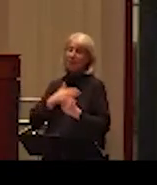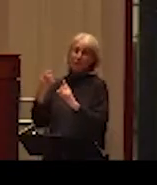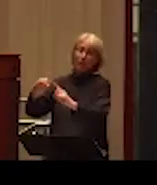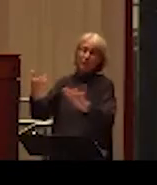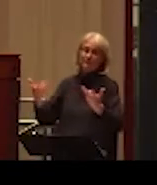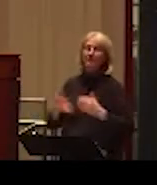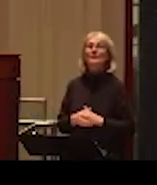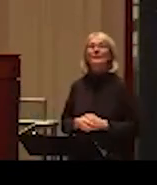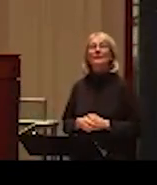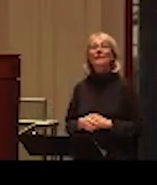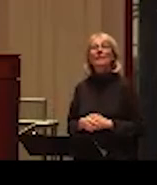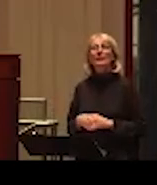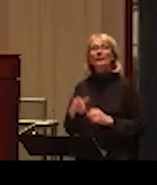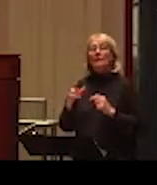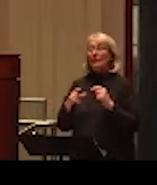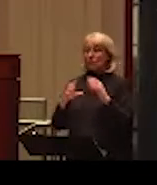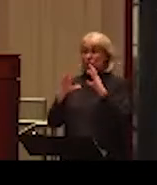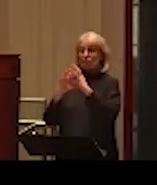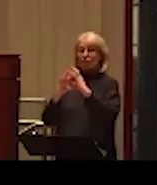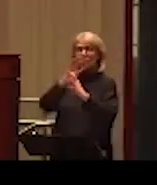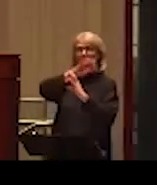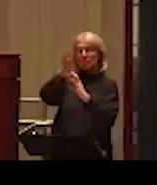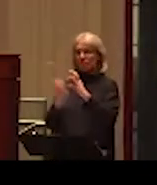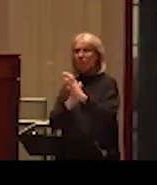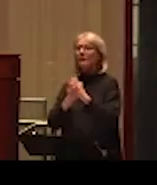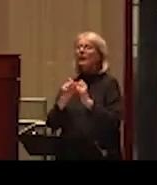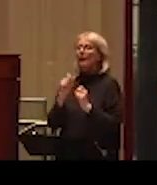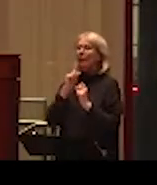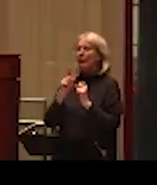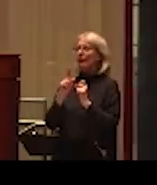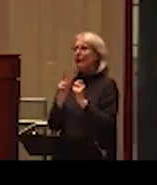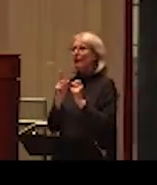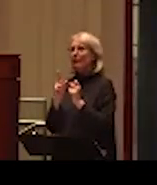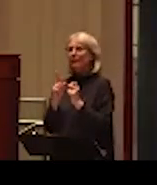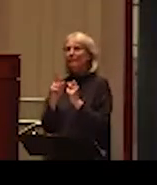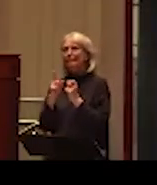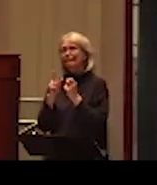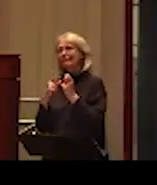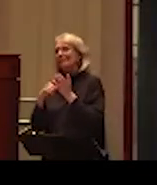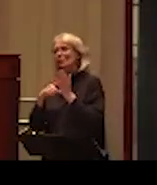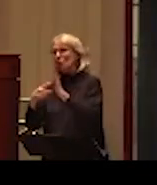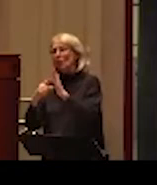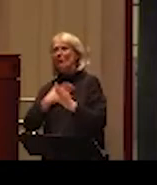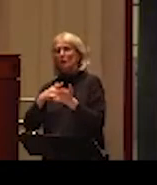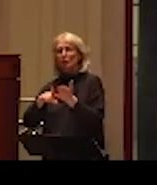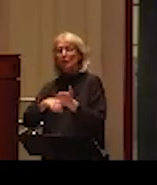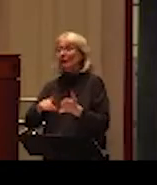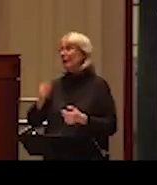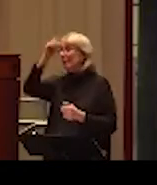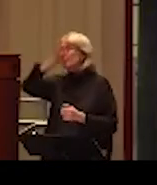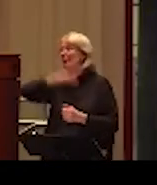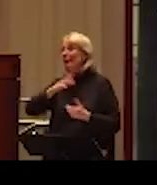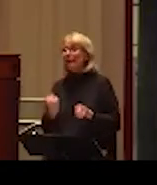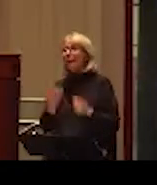These are some of the areas that I study in my research. I'm looking at the prevalence of male victims. How many men are there who